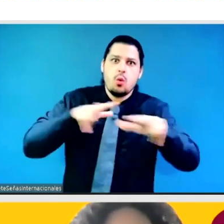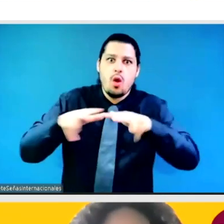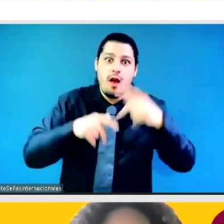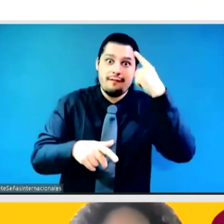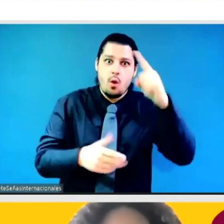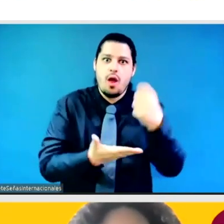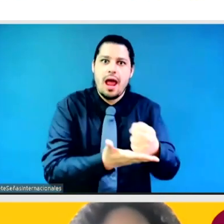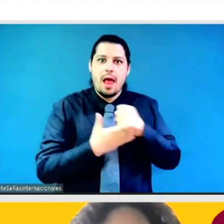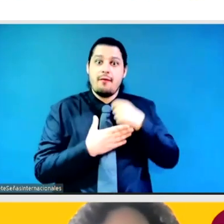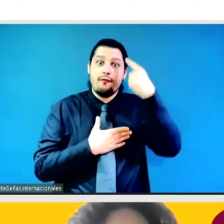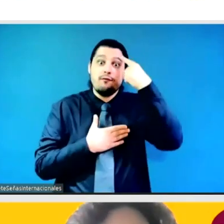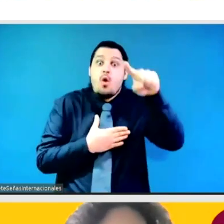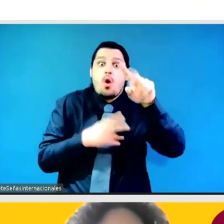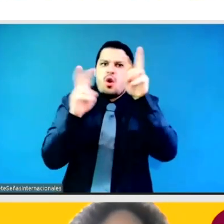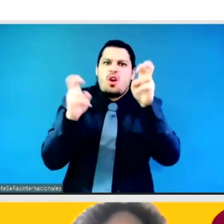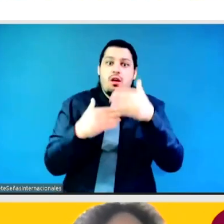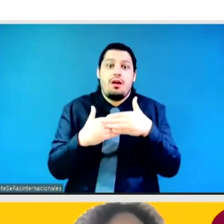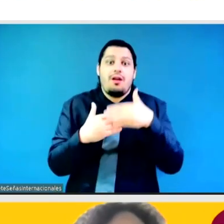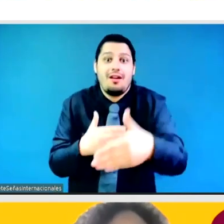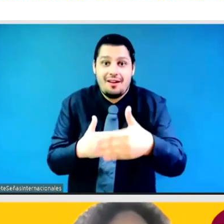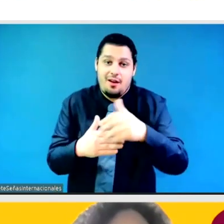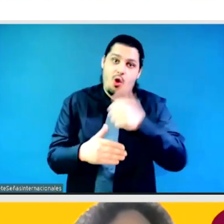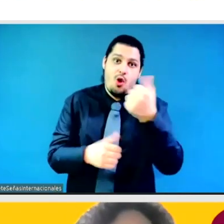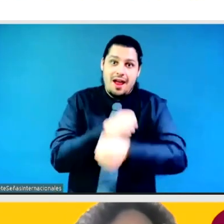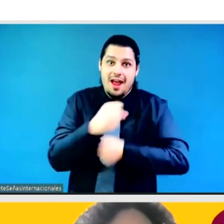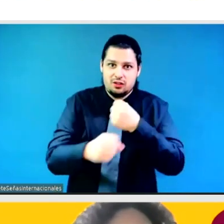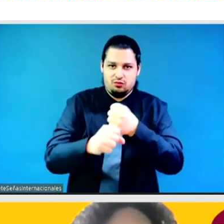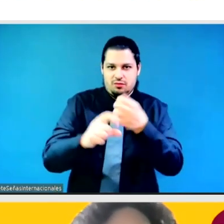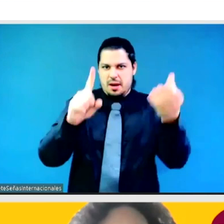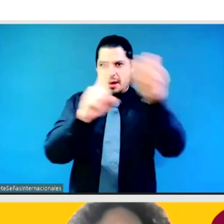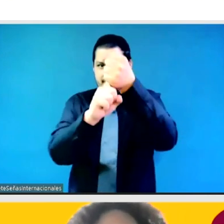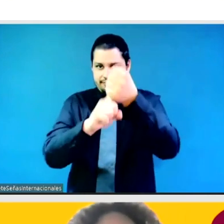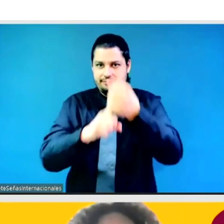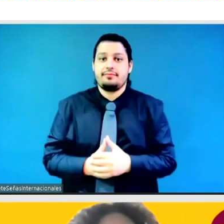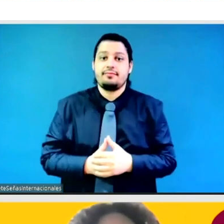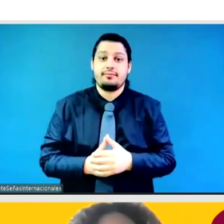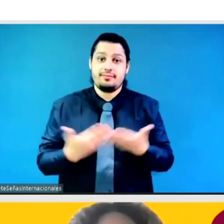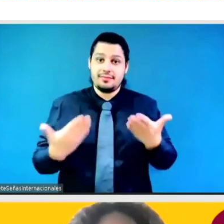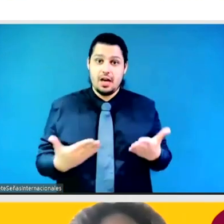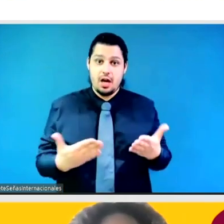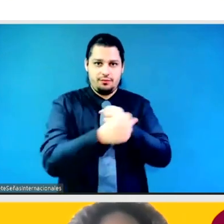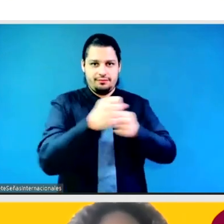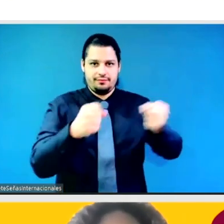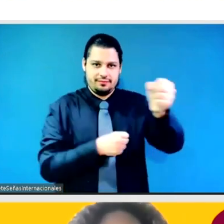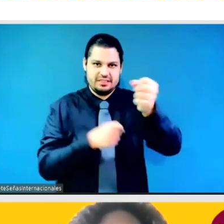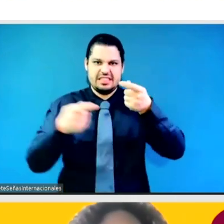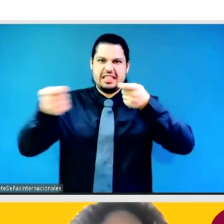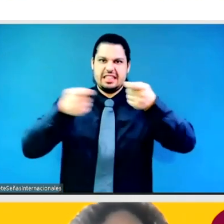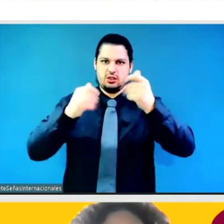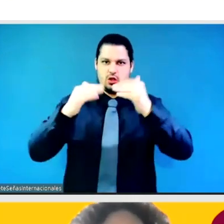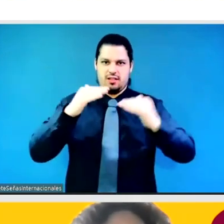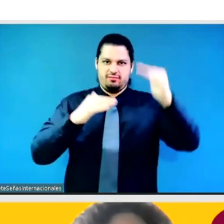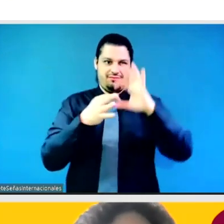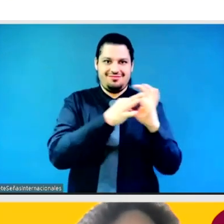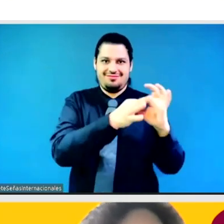like to go to is the Vice Minister and Director General for International Cooperation of the Government of the Netherlands, Kitty van der